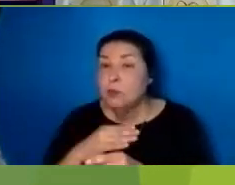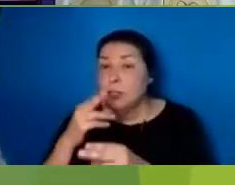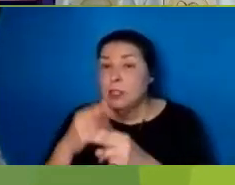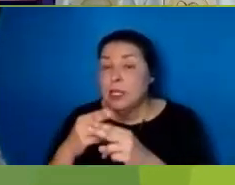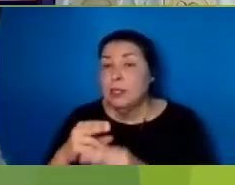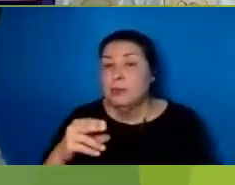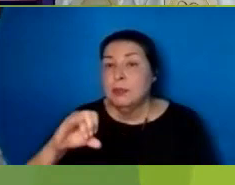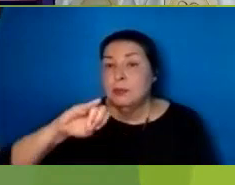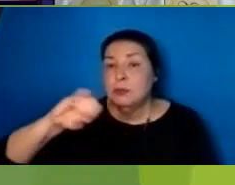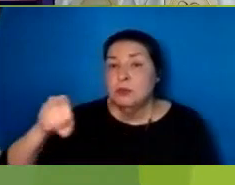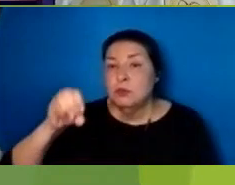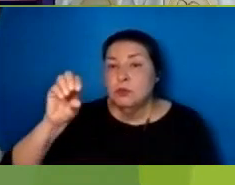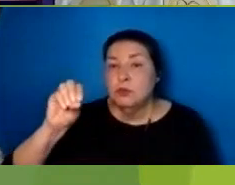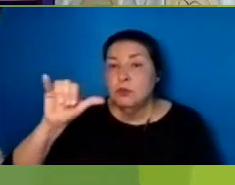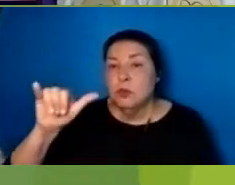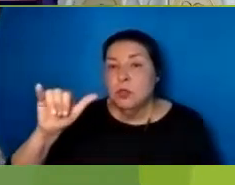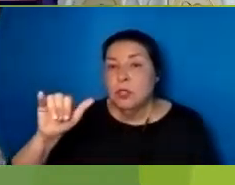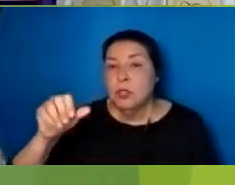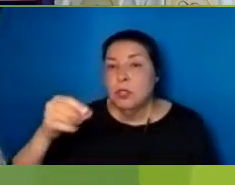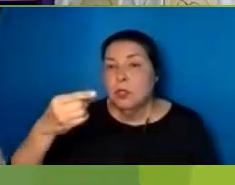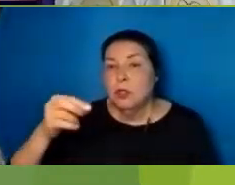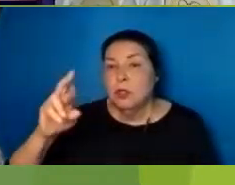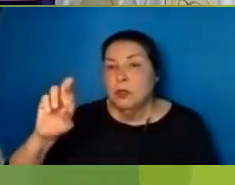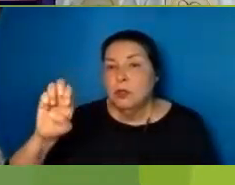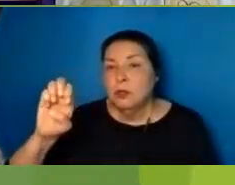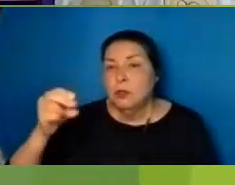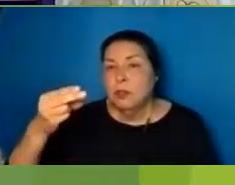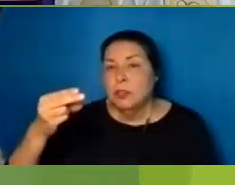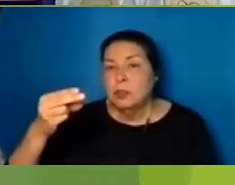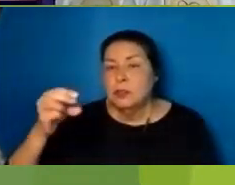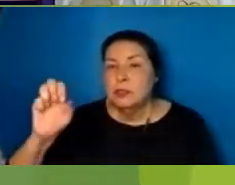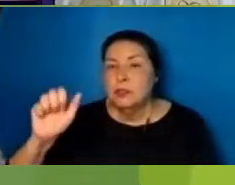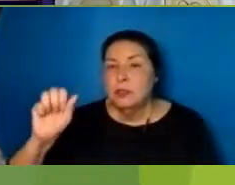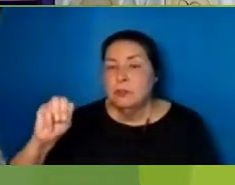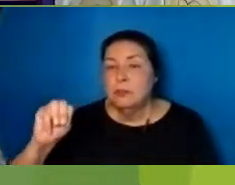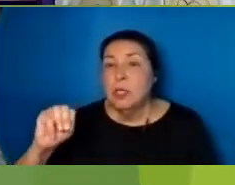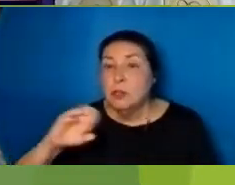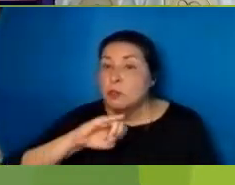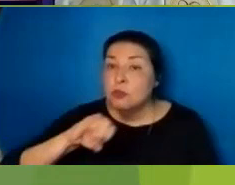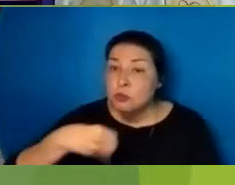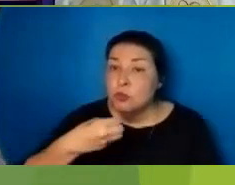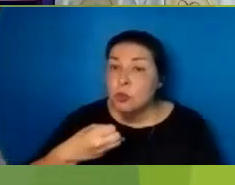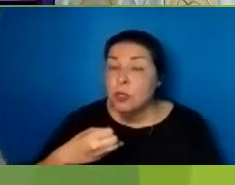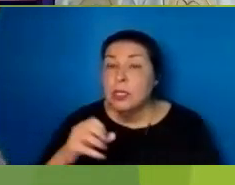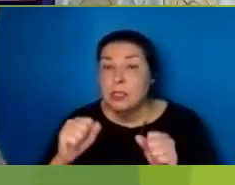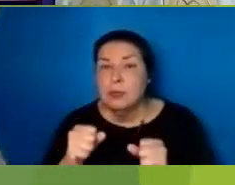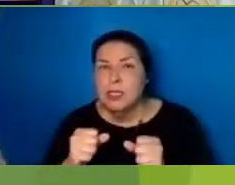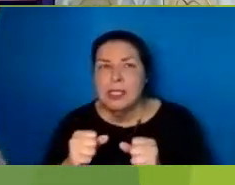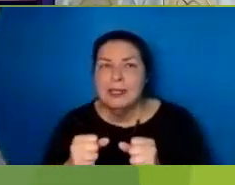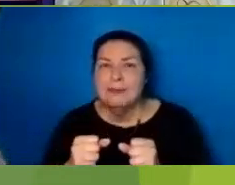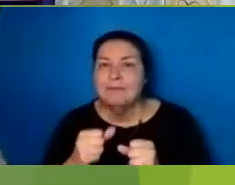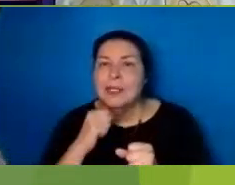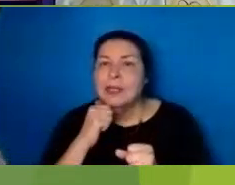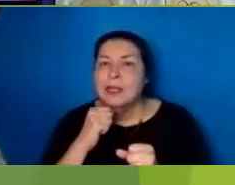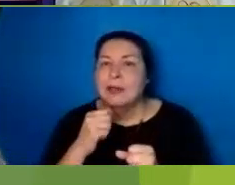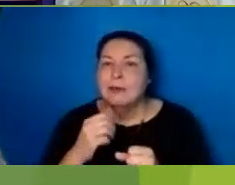by Joy Joy can be a short commodity In this world O our adversary The power and